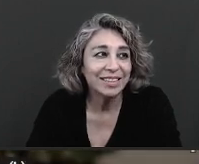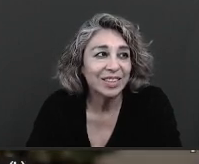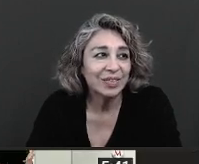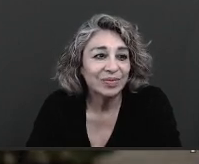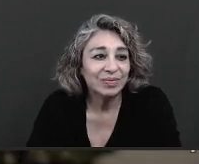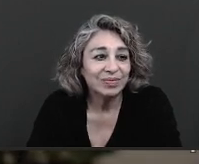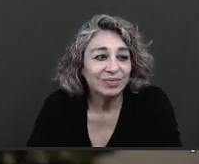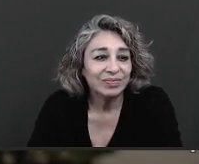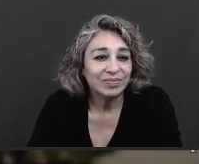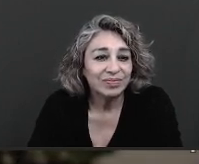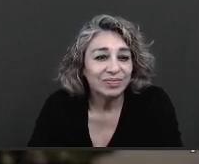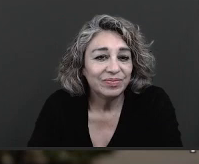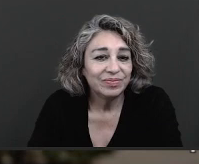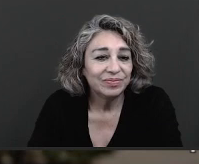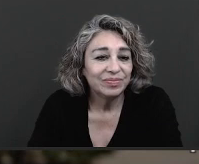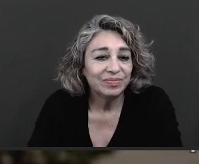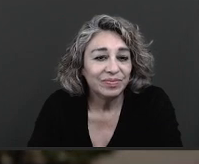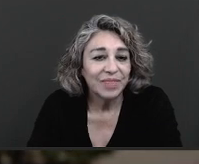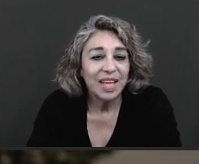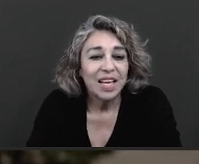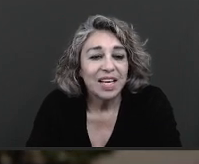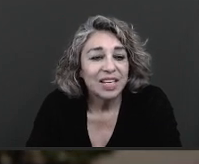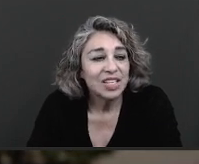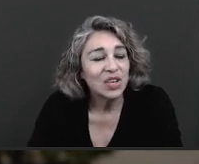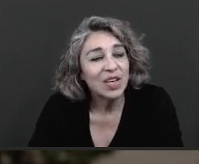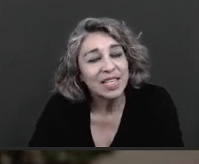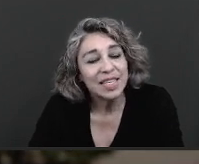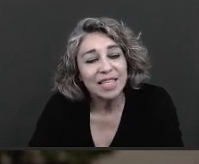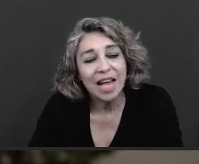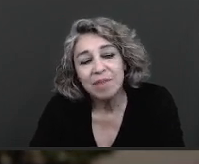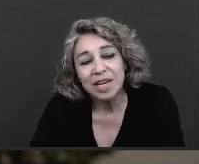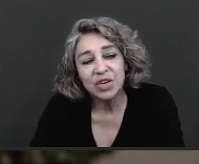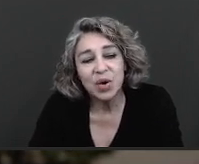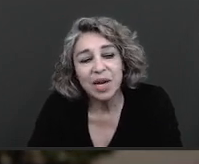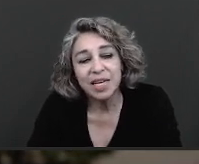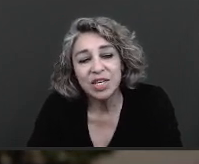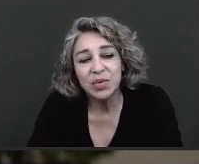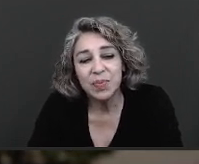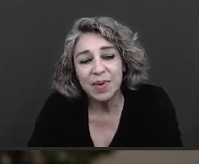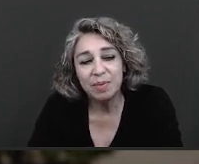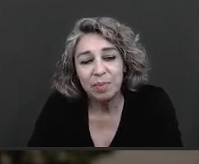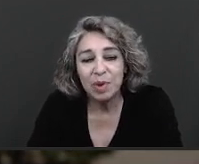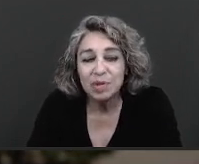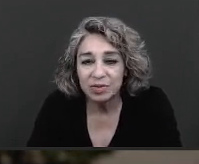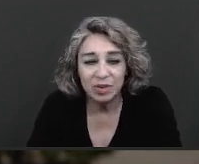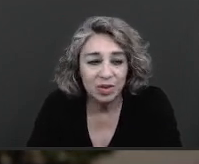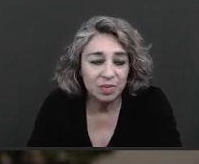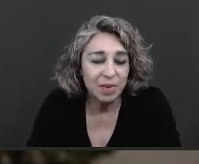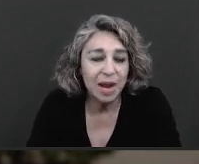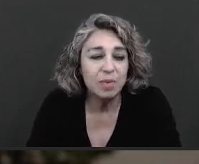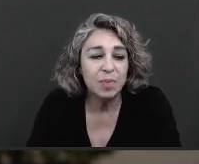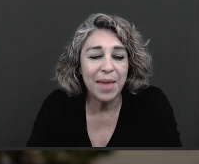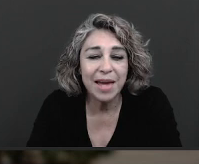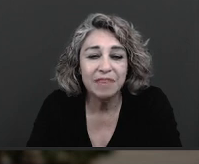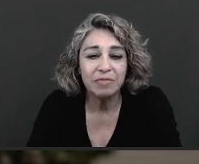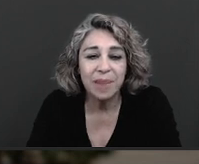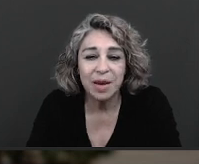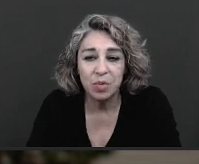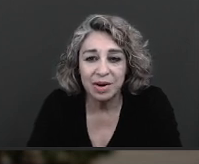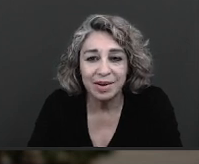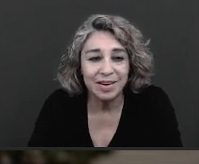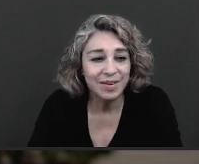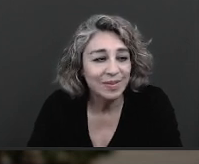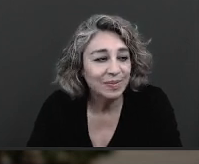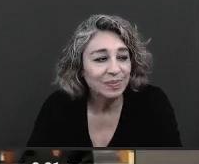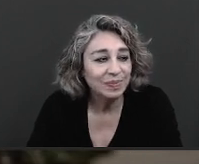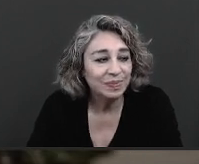so he says I'm not trying to be boastful but I'm a man of my